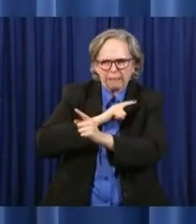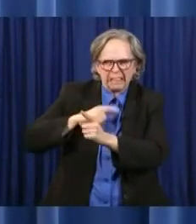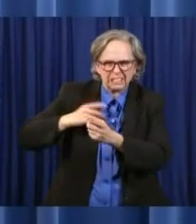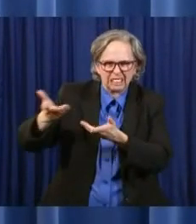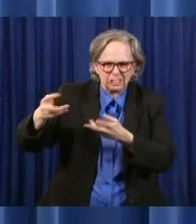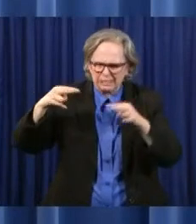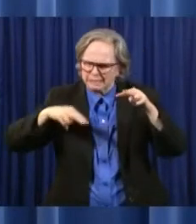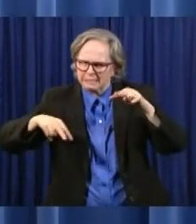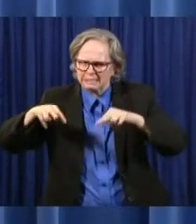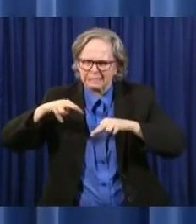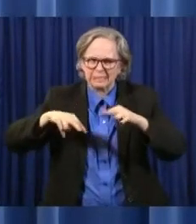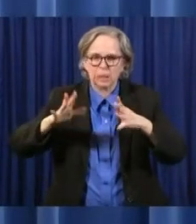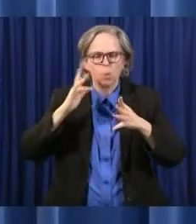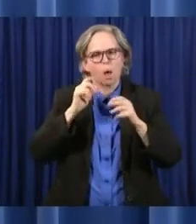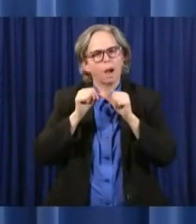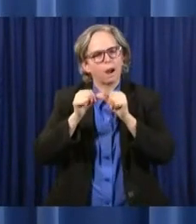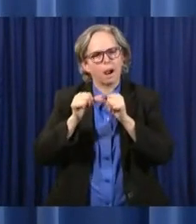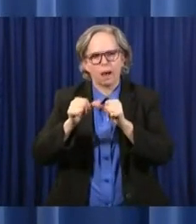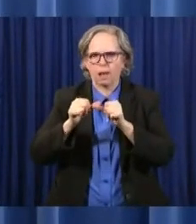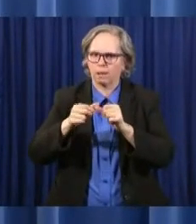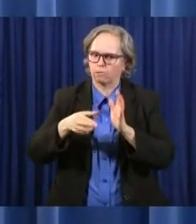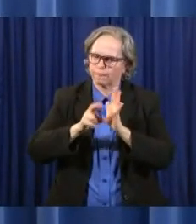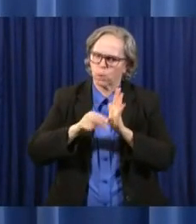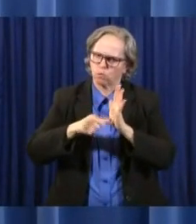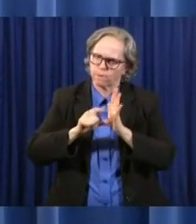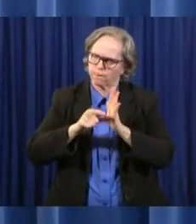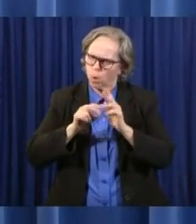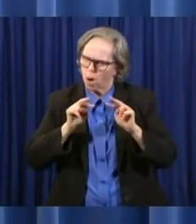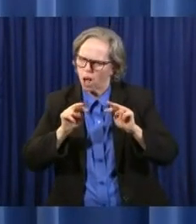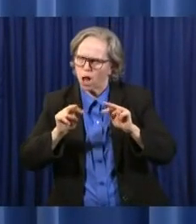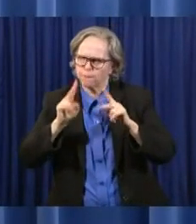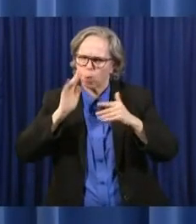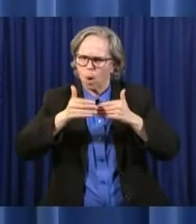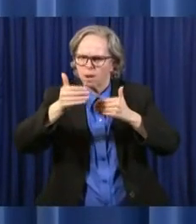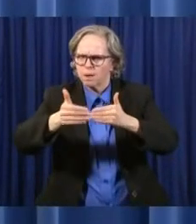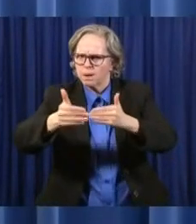reviews as we look at the revenues that are coming in.